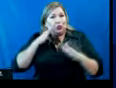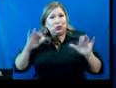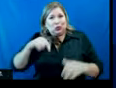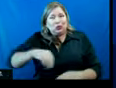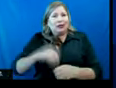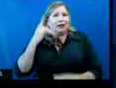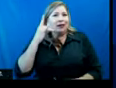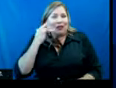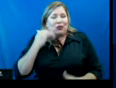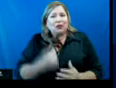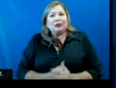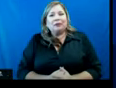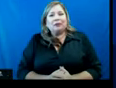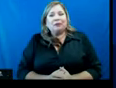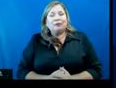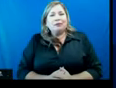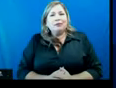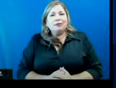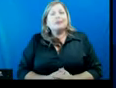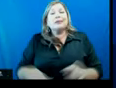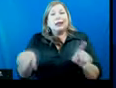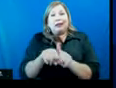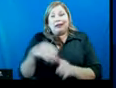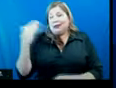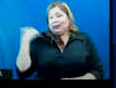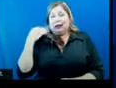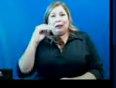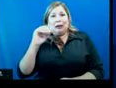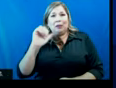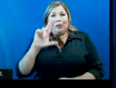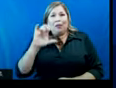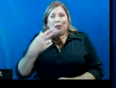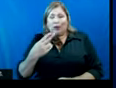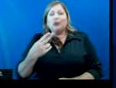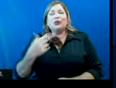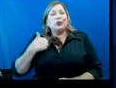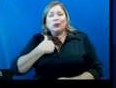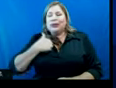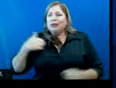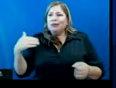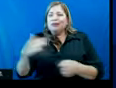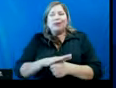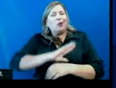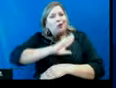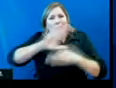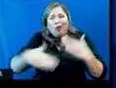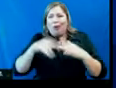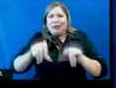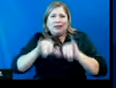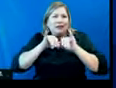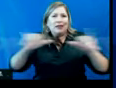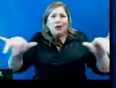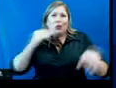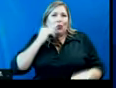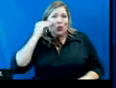We are going to, just as we did back in March, we started with a full stay-at-home order. It was very effective.